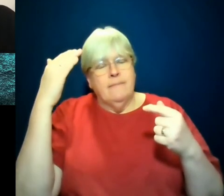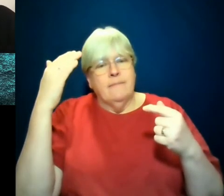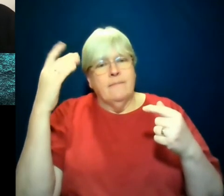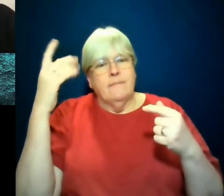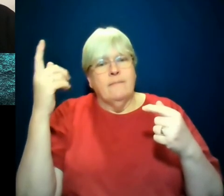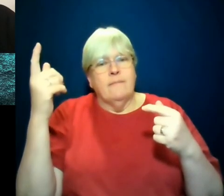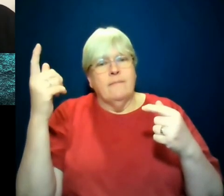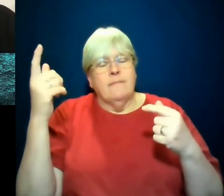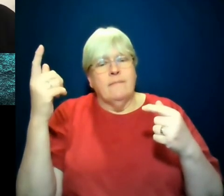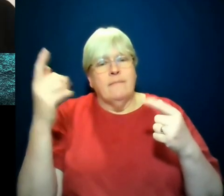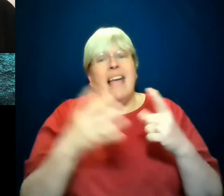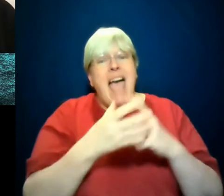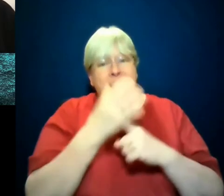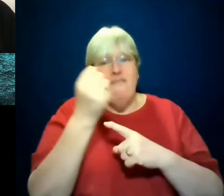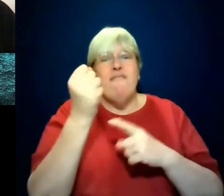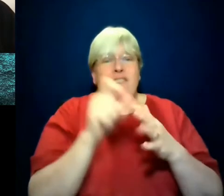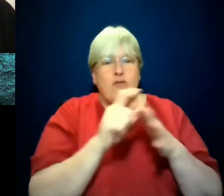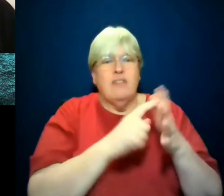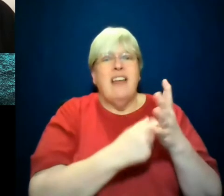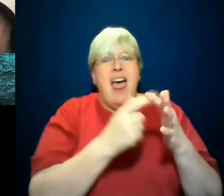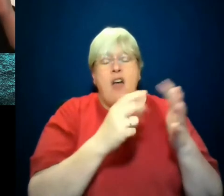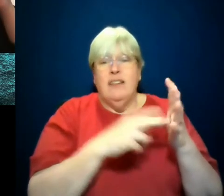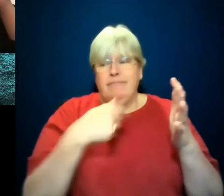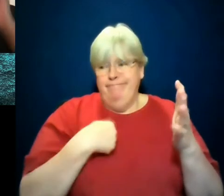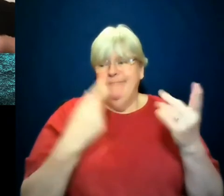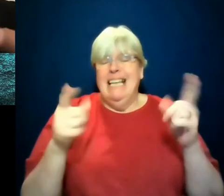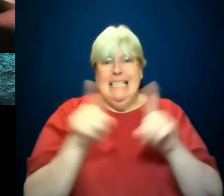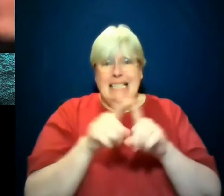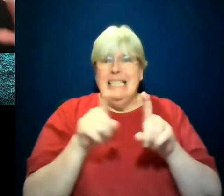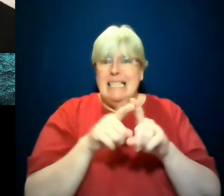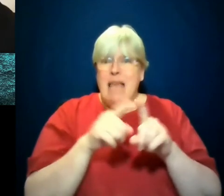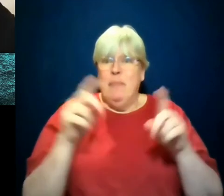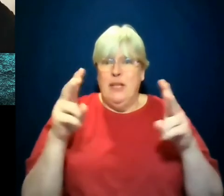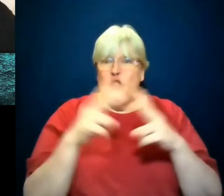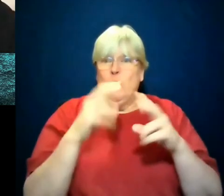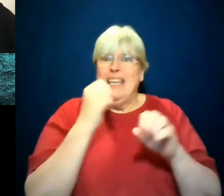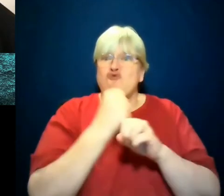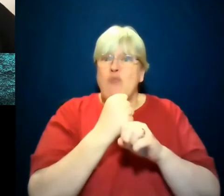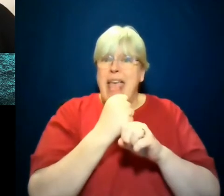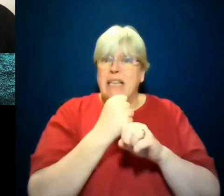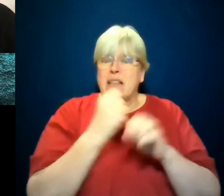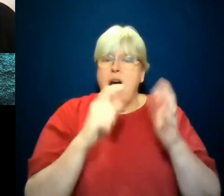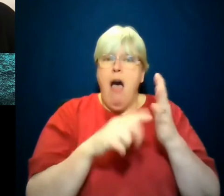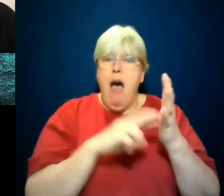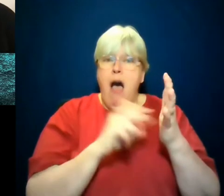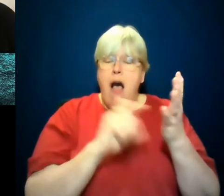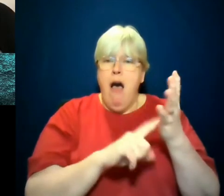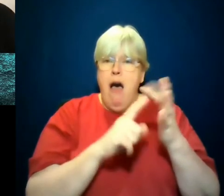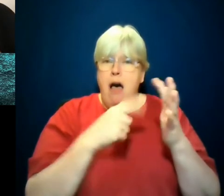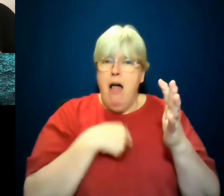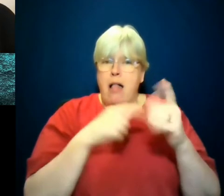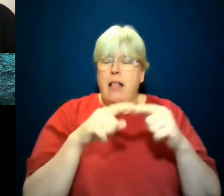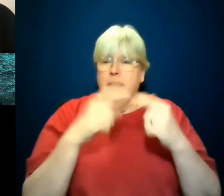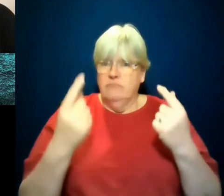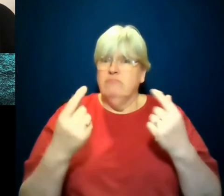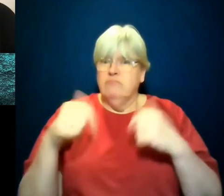I actually grew up with twin great uncles, looked exactly alike and were different. I mean, not nearly as different as the uncles in my books, but